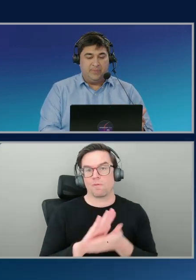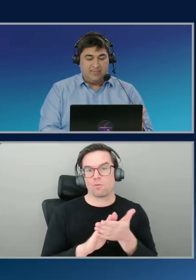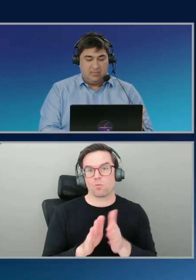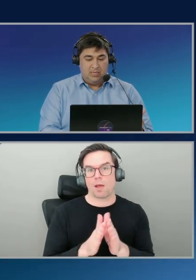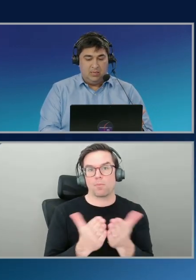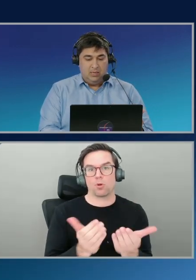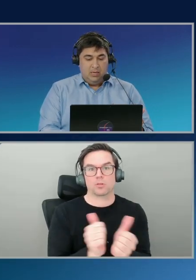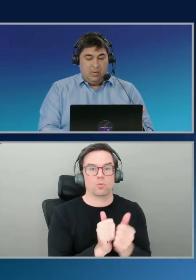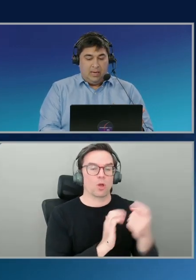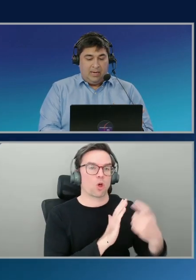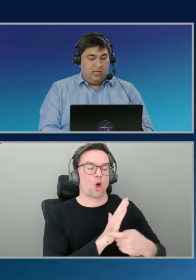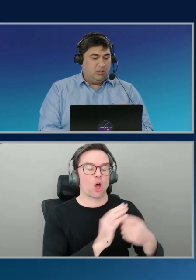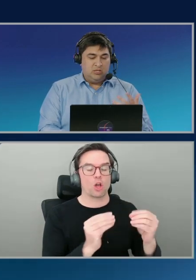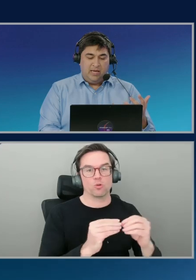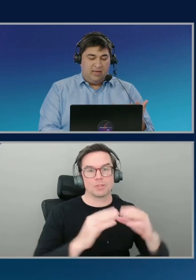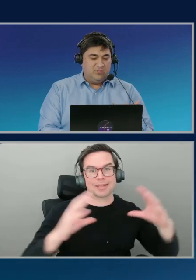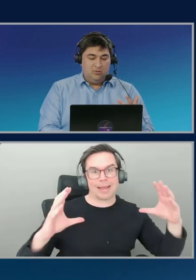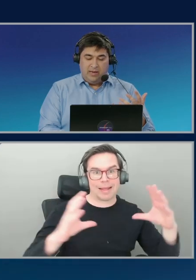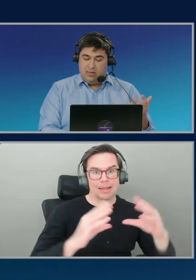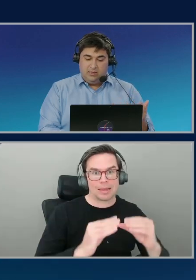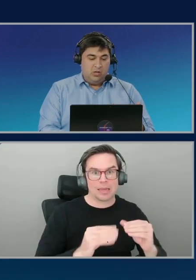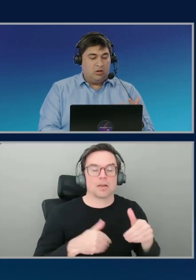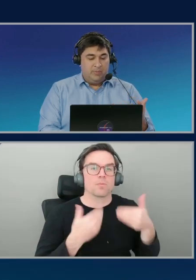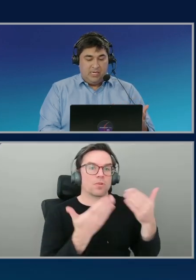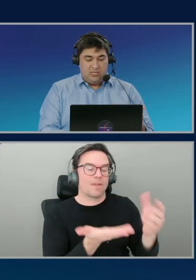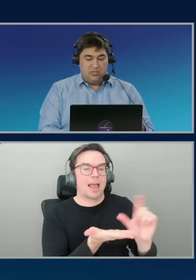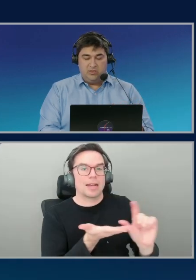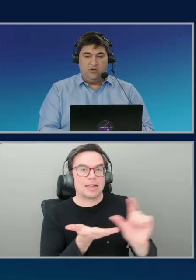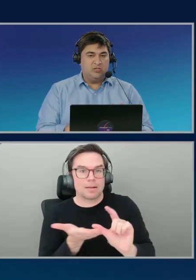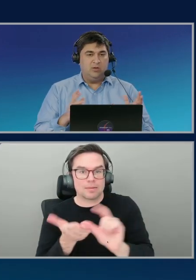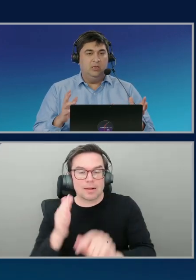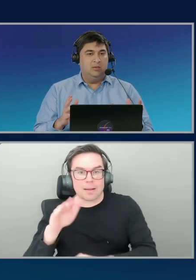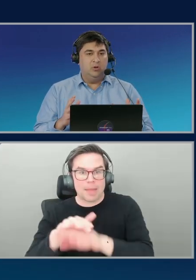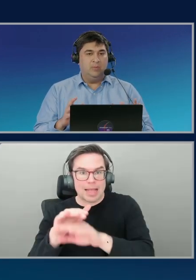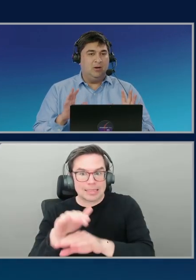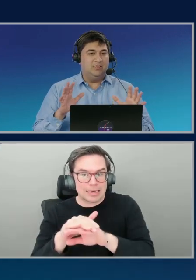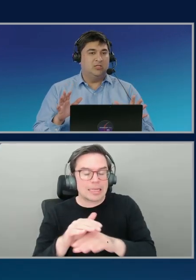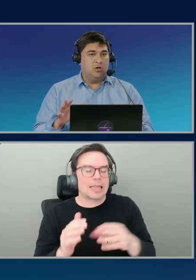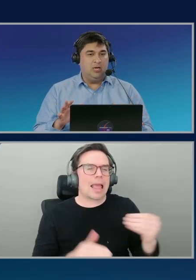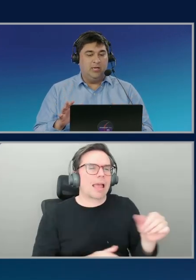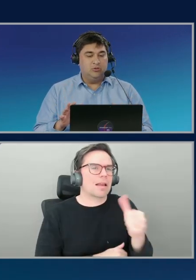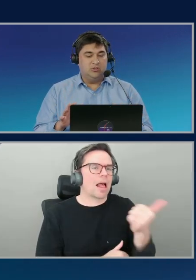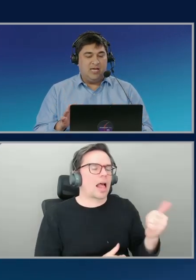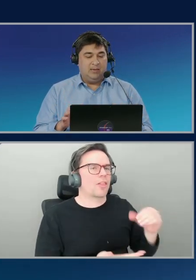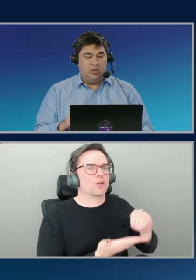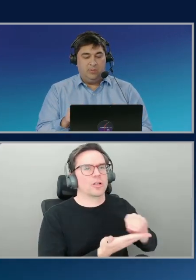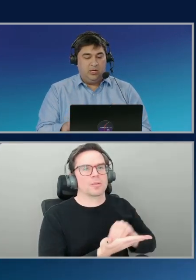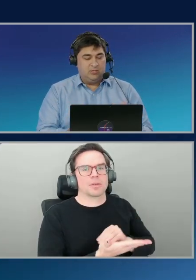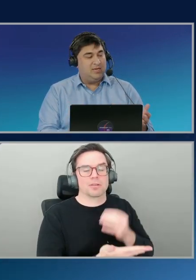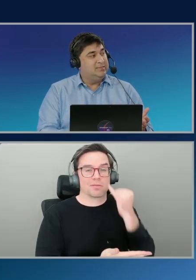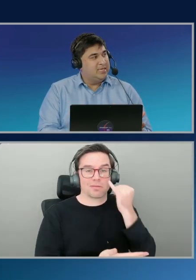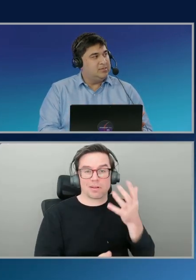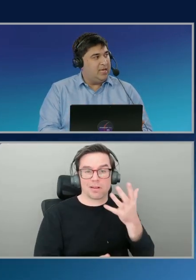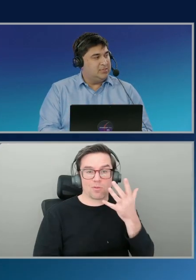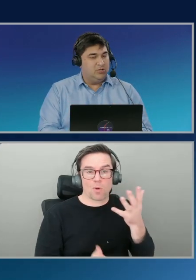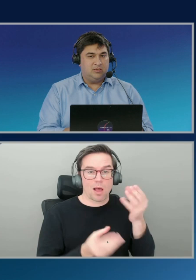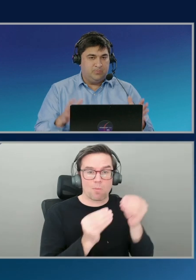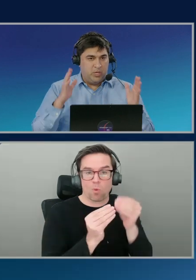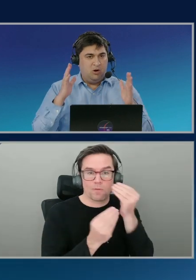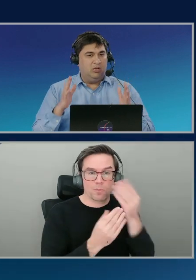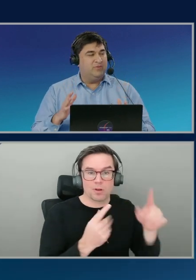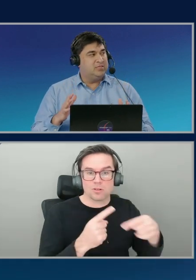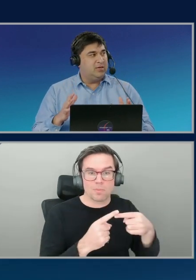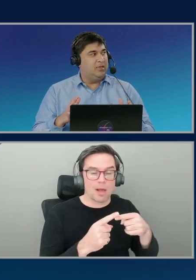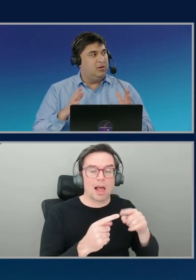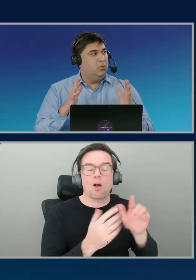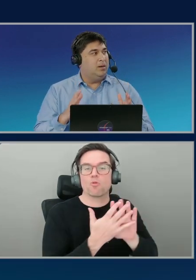provision capacity. And it also like gives you like other documentation. So if you just want to learn more about let's say throttling issues in DynamoDB, you also have links to that. So it's